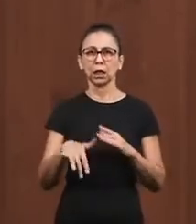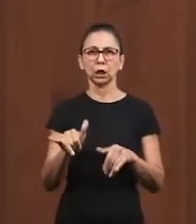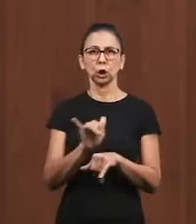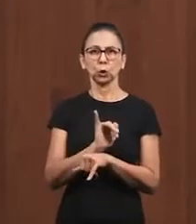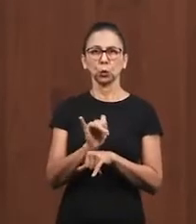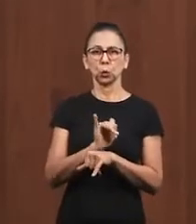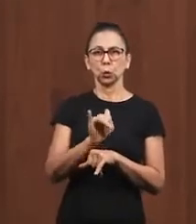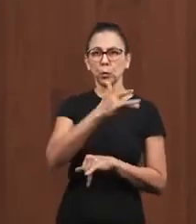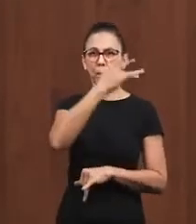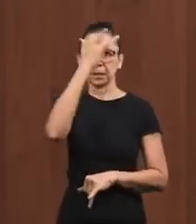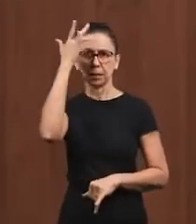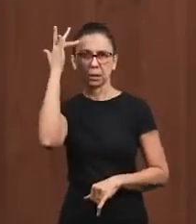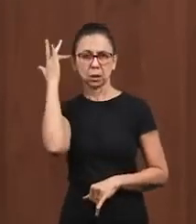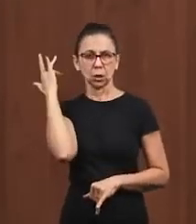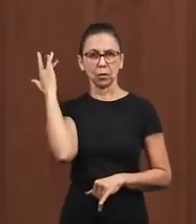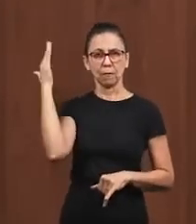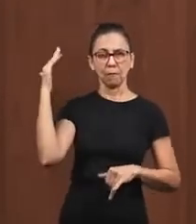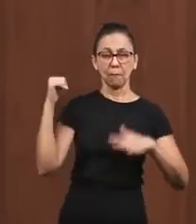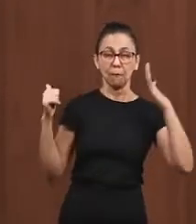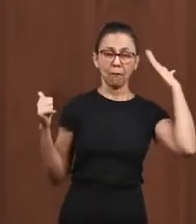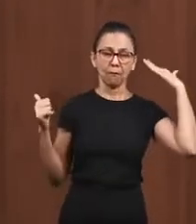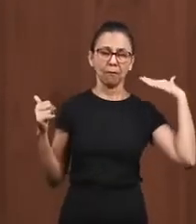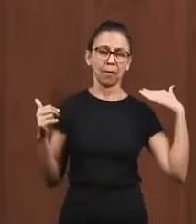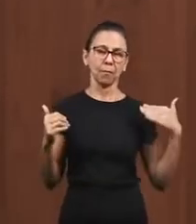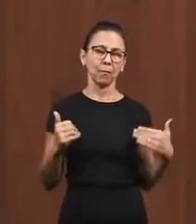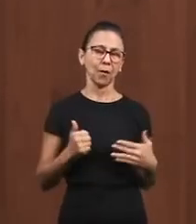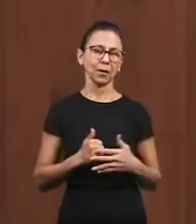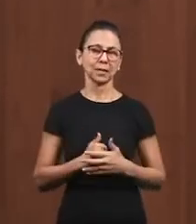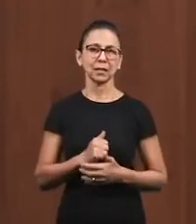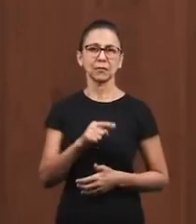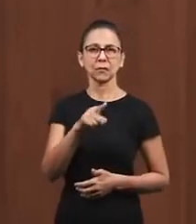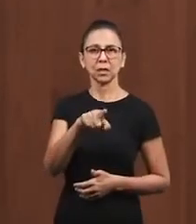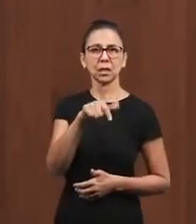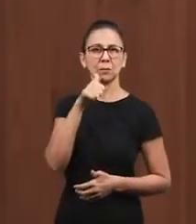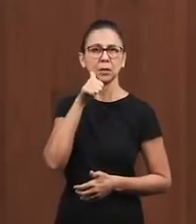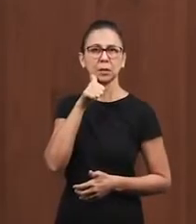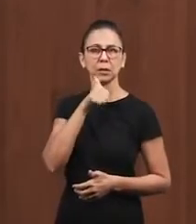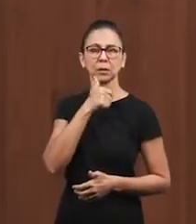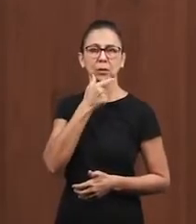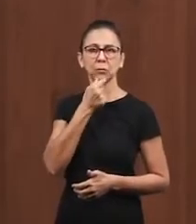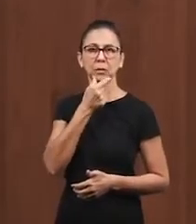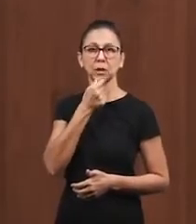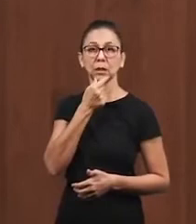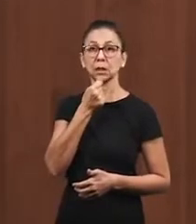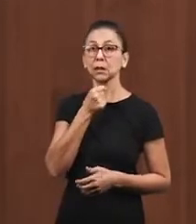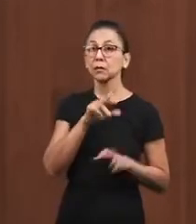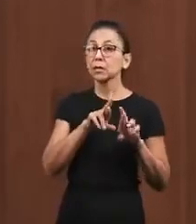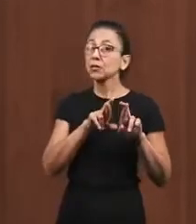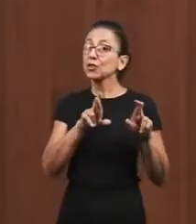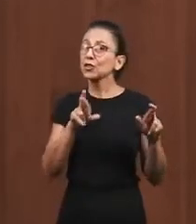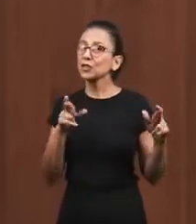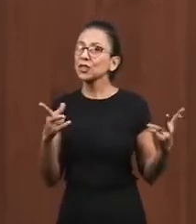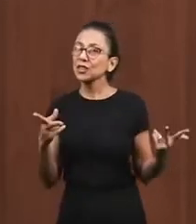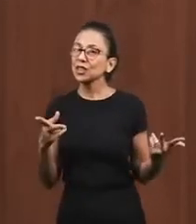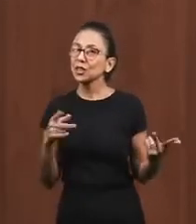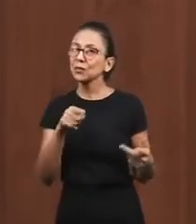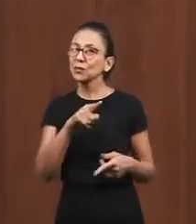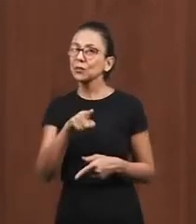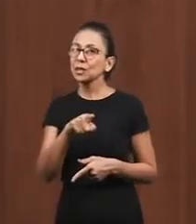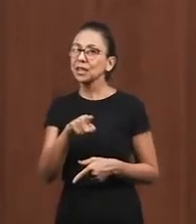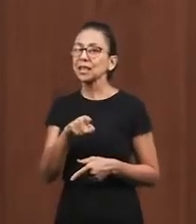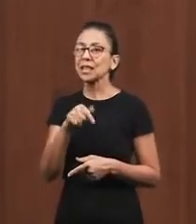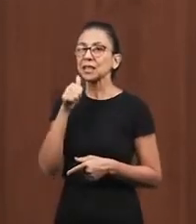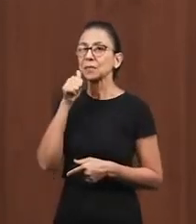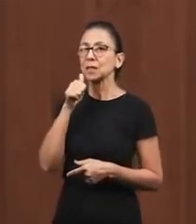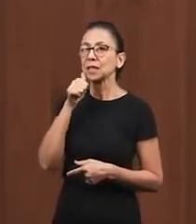are different you girls have as an example the ladies in church and you say I want to